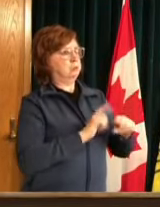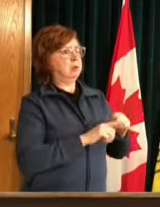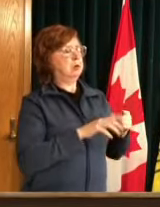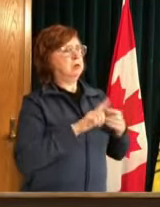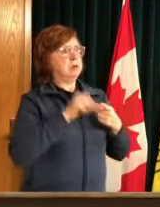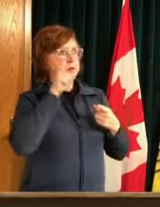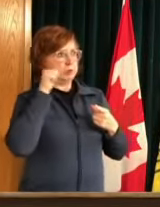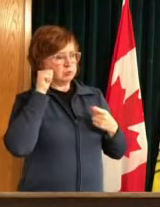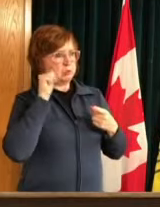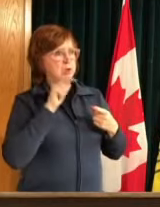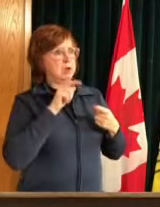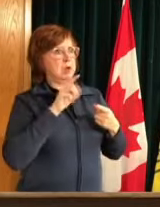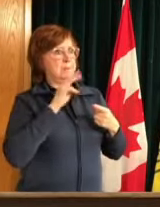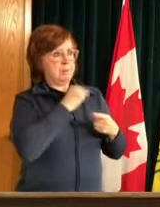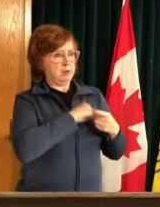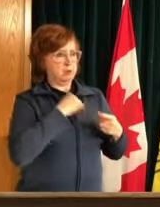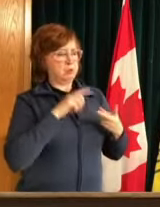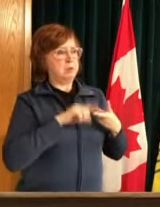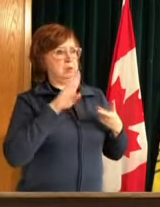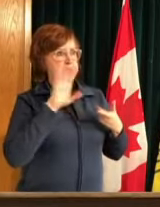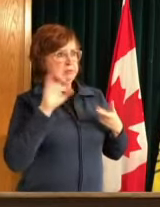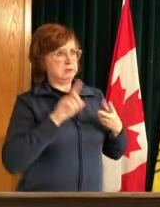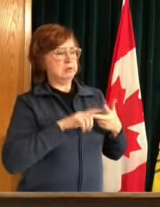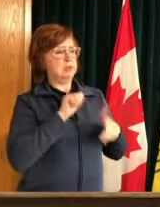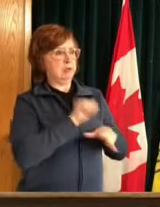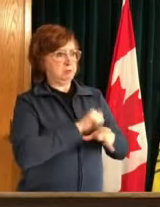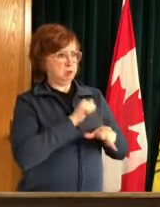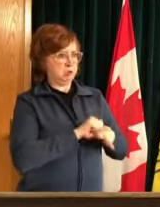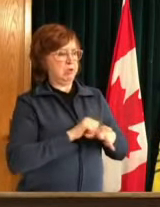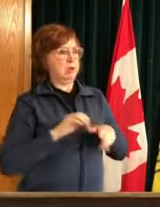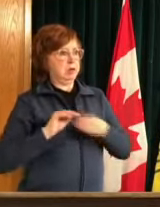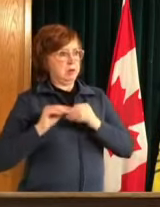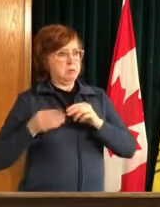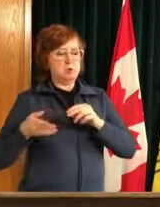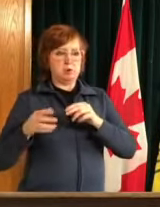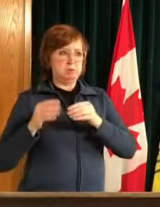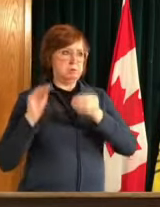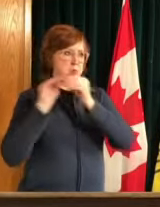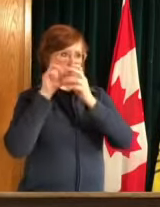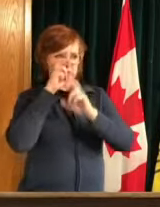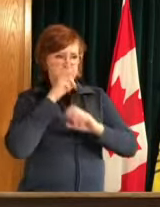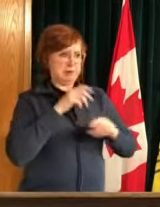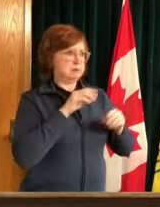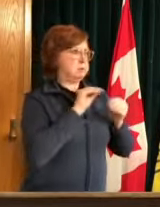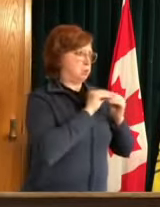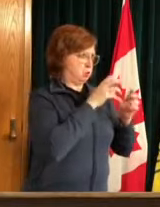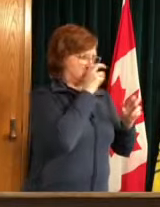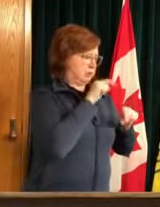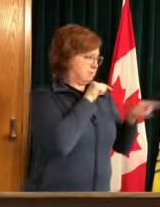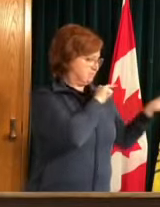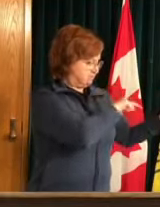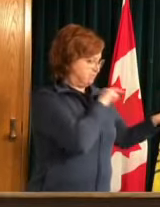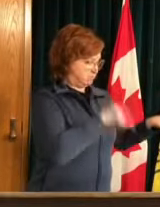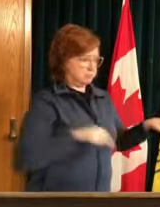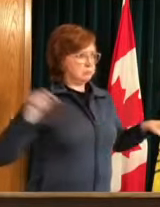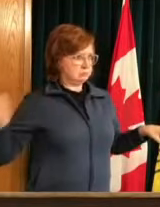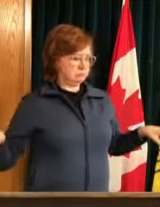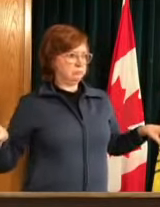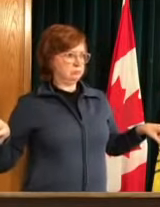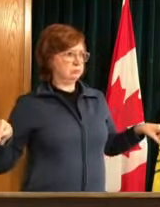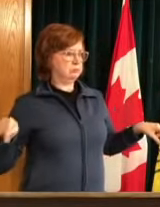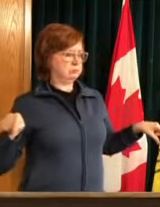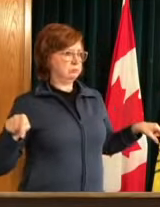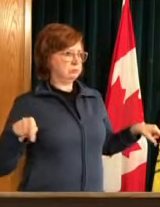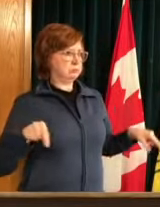measures and some of those provinces have higher per capita or lower per capita cases than we do and lower new cases per capita than we do